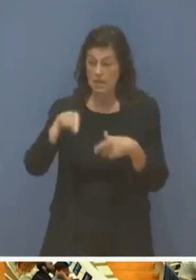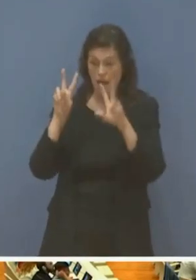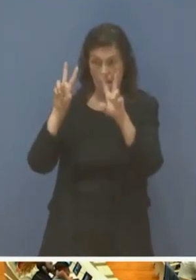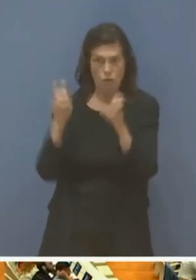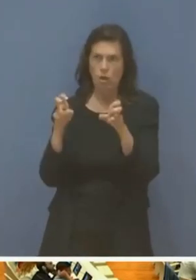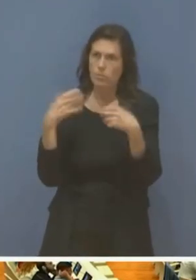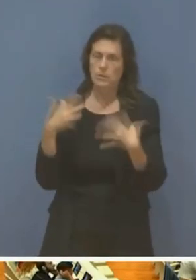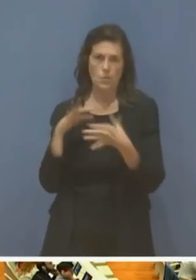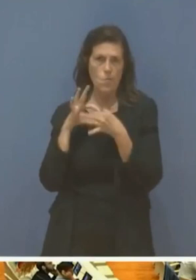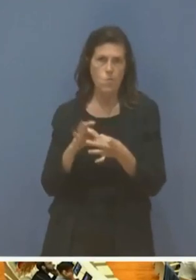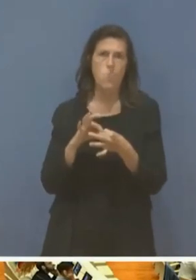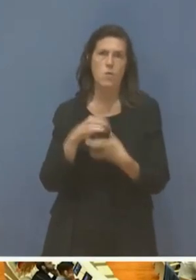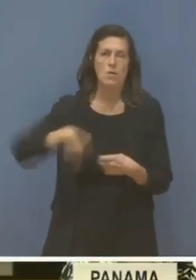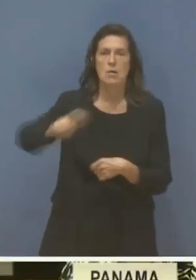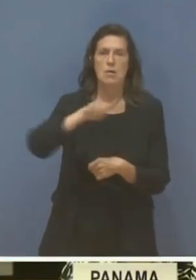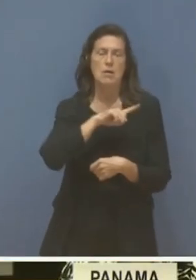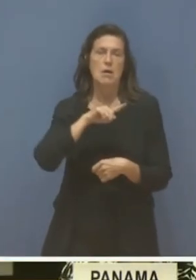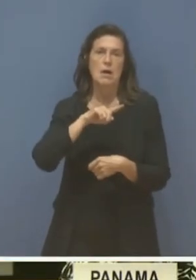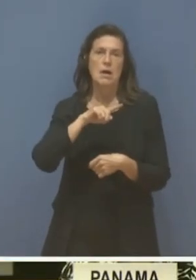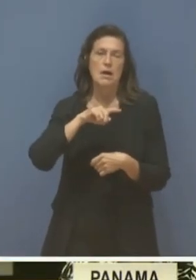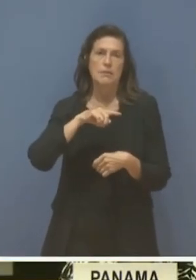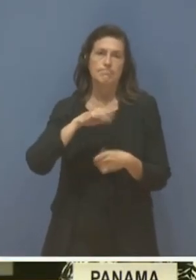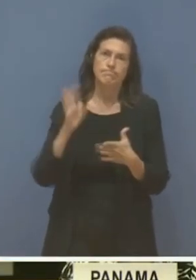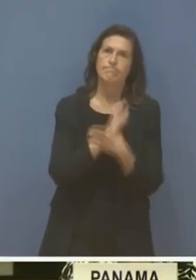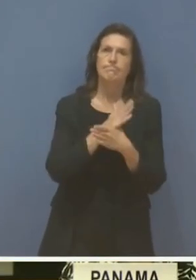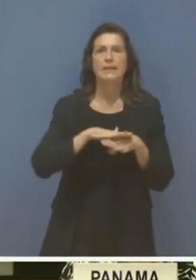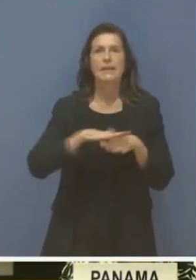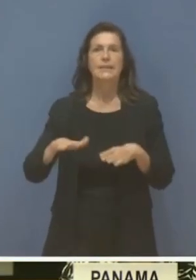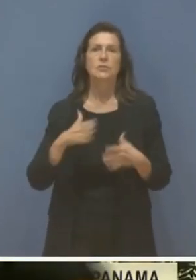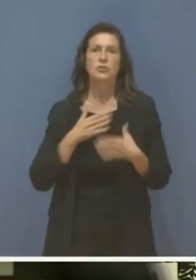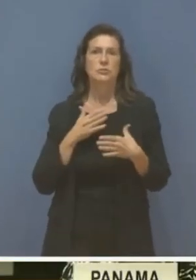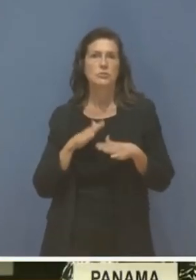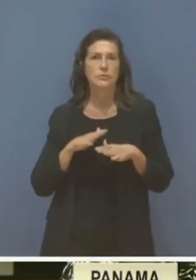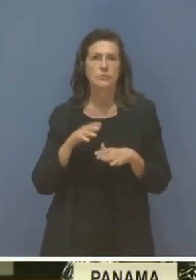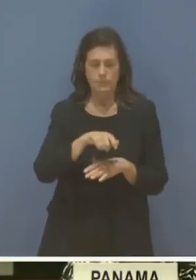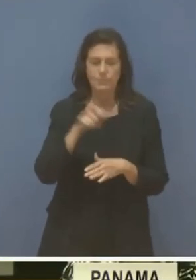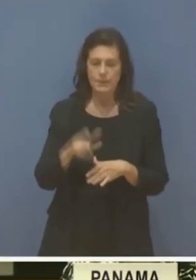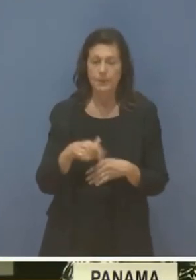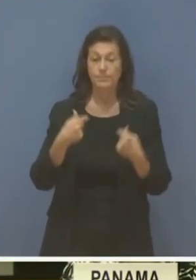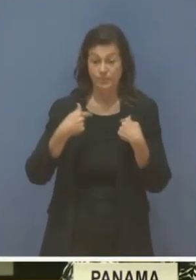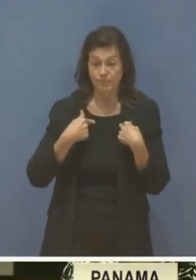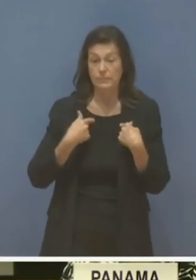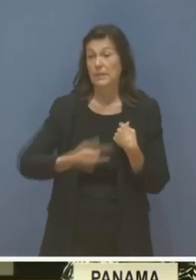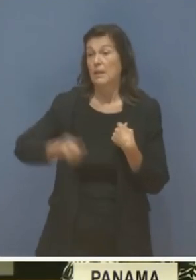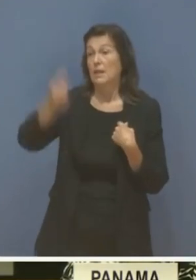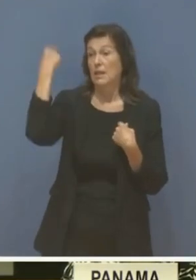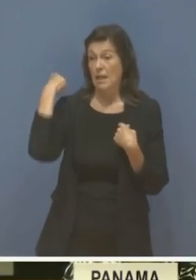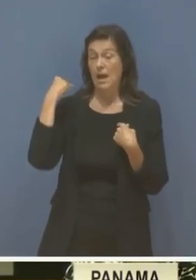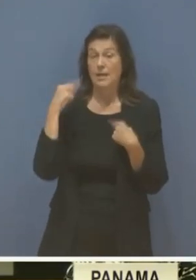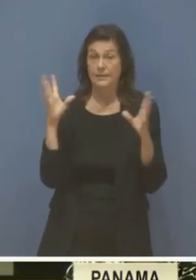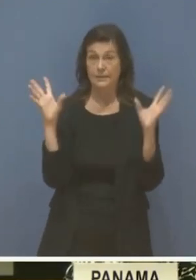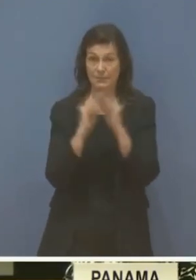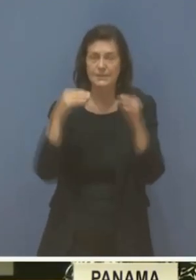will base myself on the report that I sent to the Secretary. The last meeting last